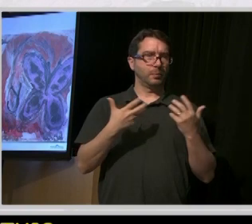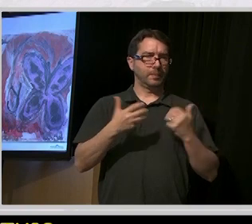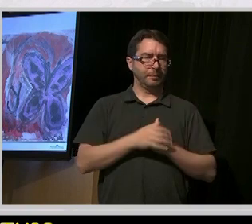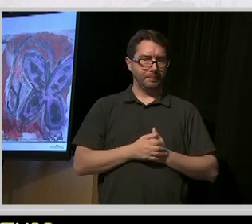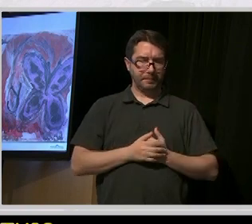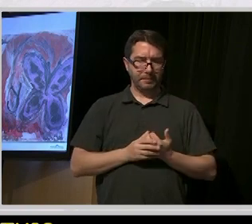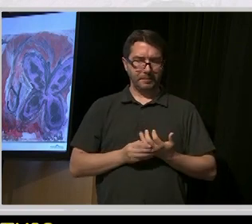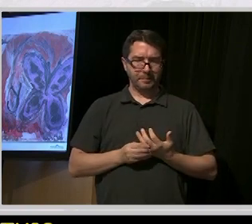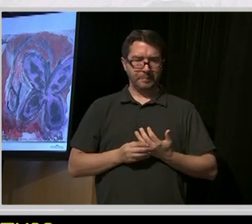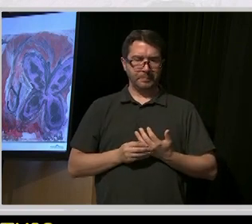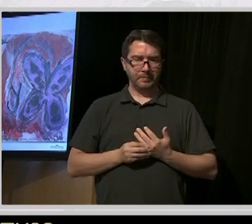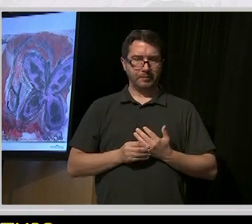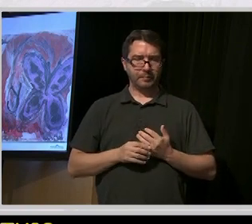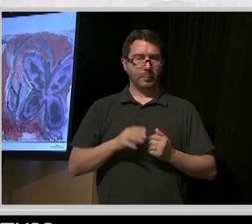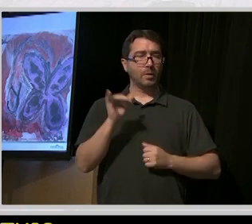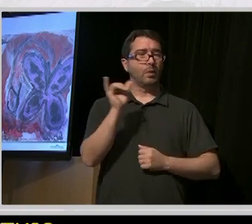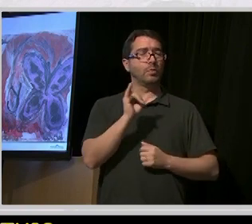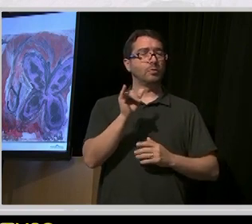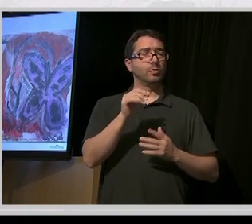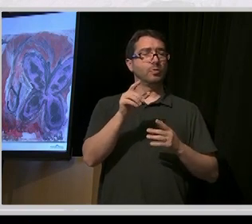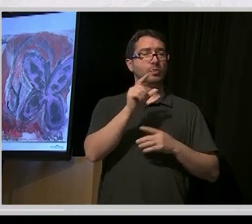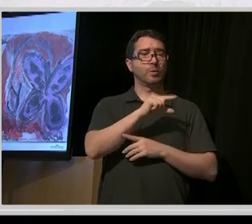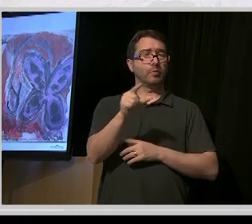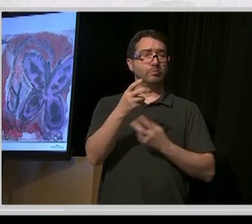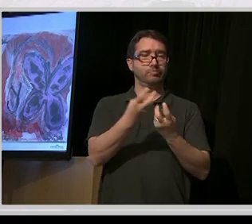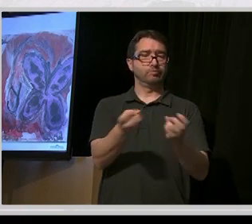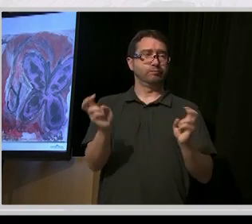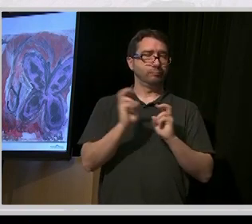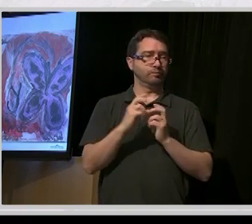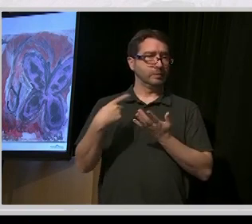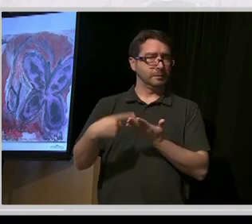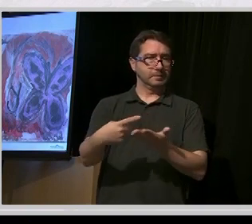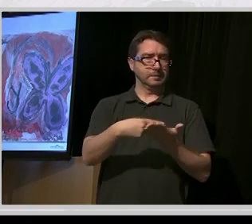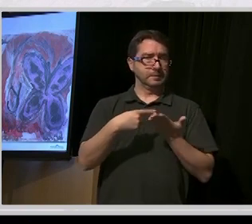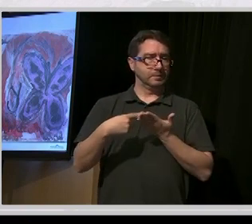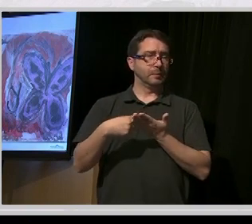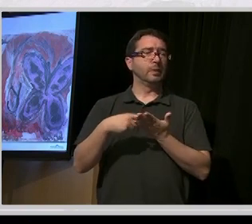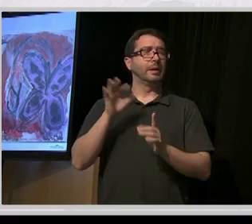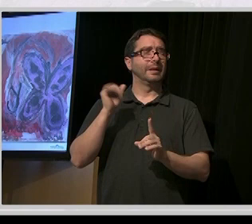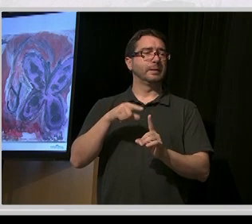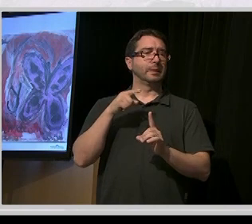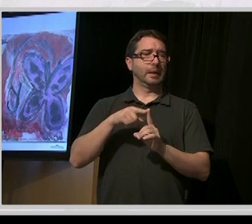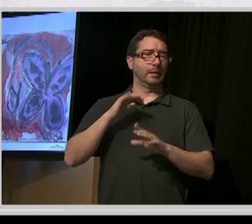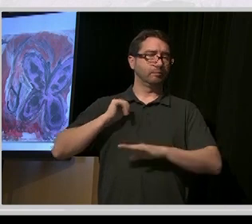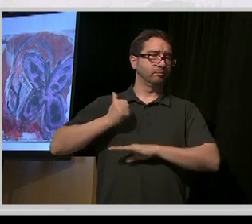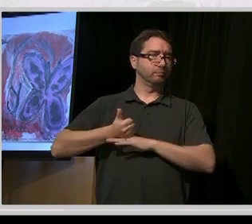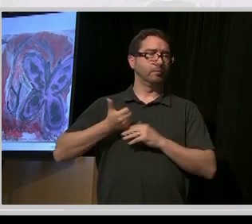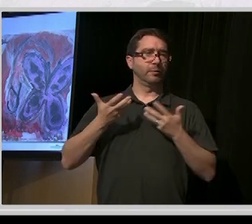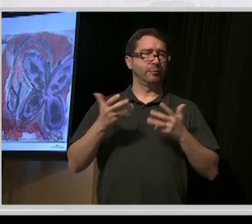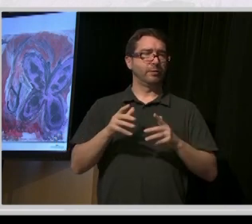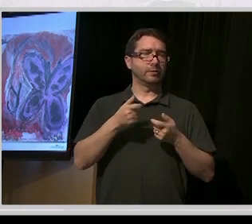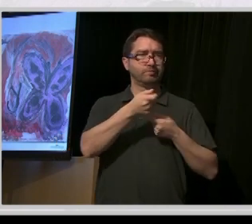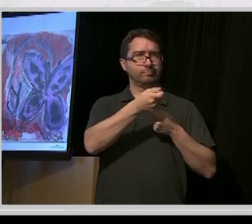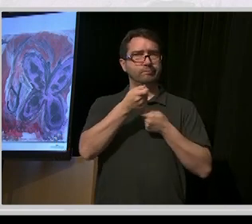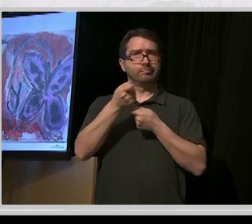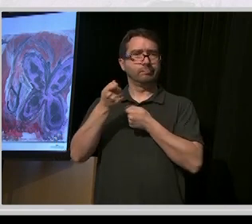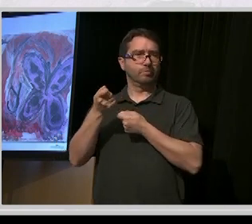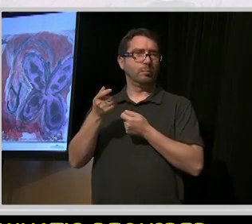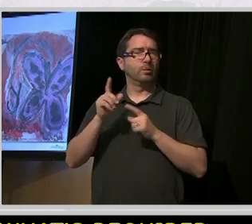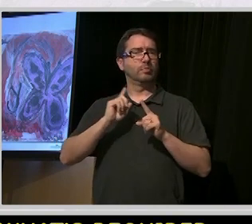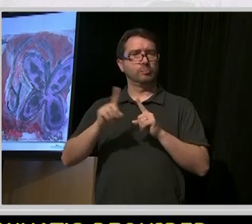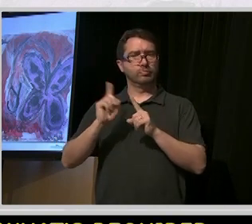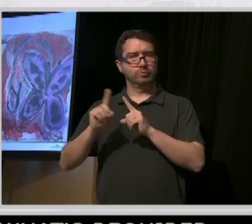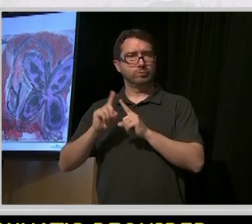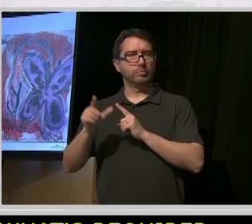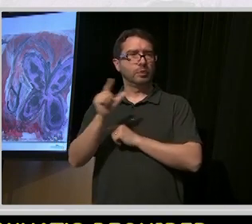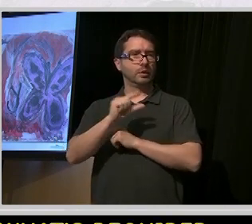intergovernmental work and the government round table. So that now is a solid structure that is bringing in all the other key government departments to make